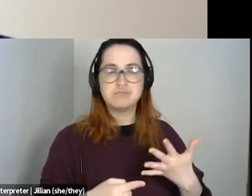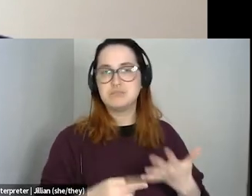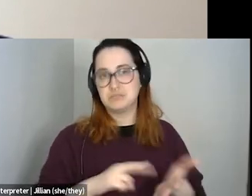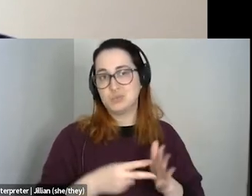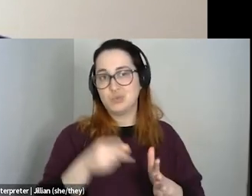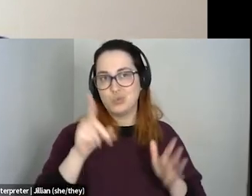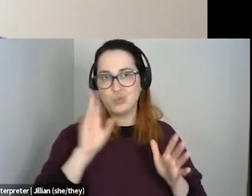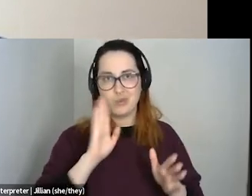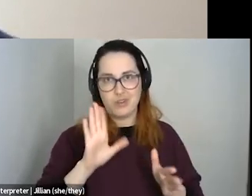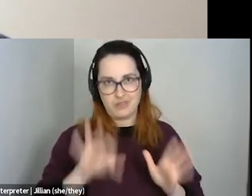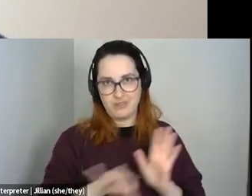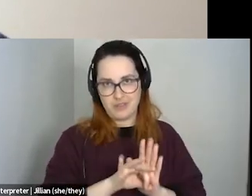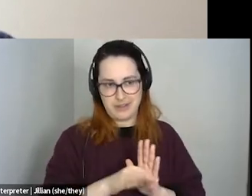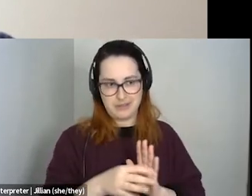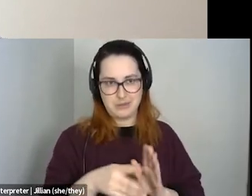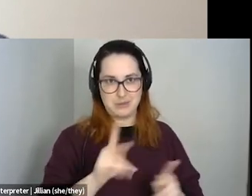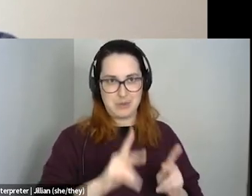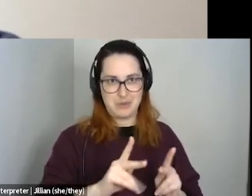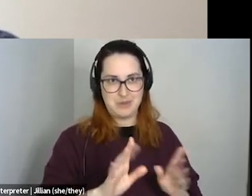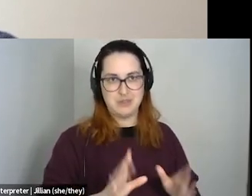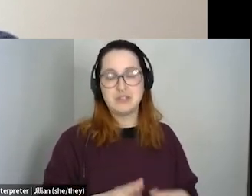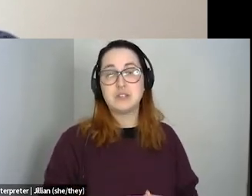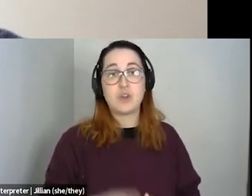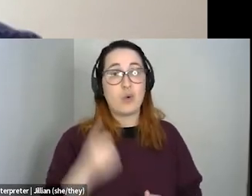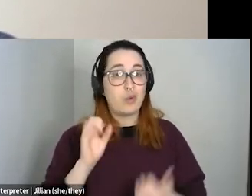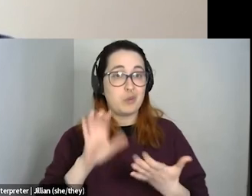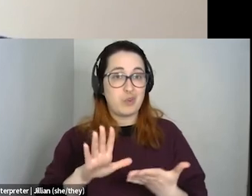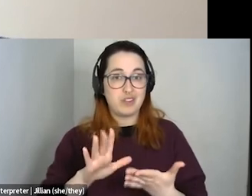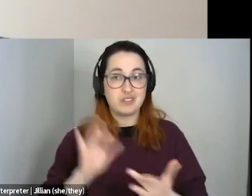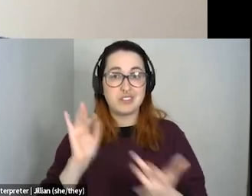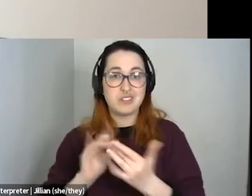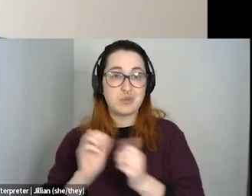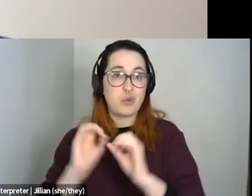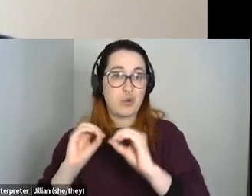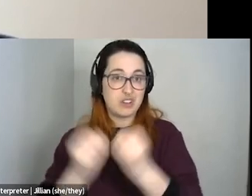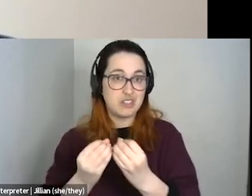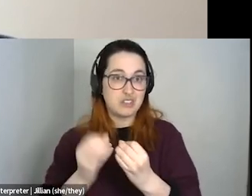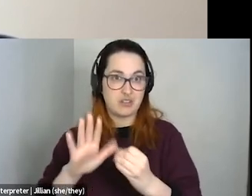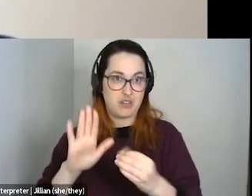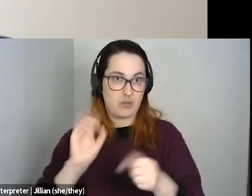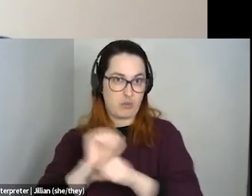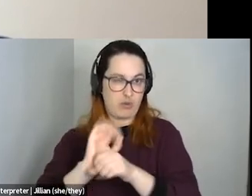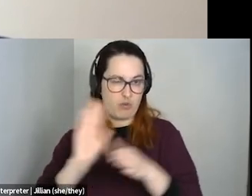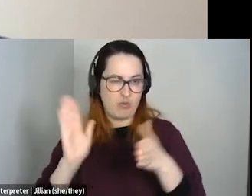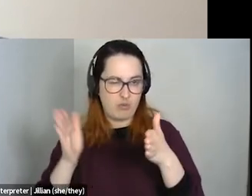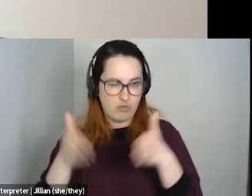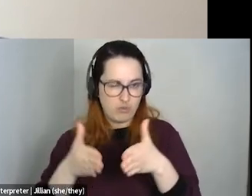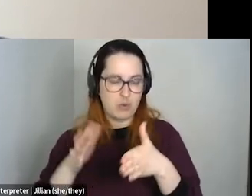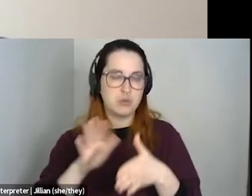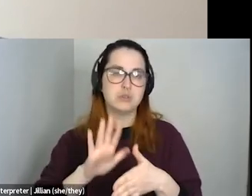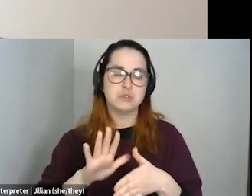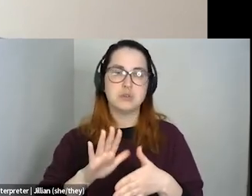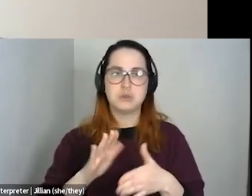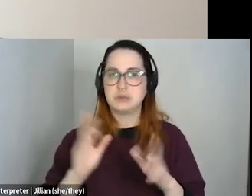people. And some of that I think is through connecting with organizations that are doing work around those things and that maybe don't have the capacity